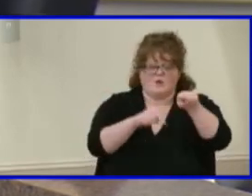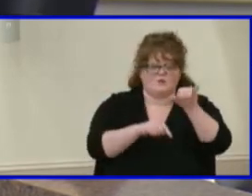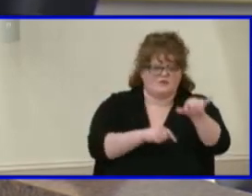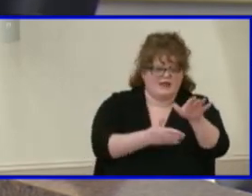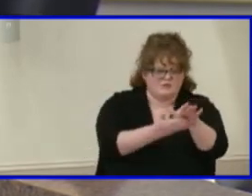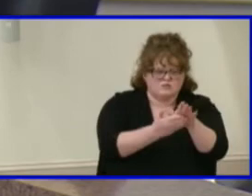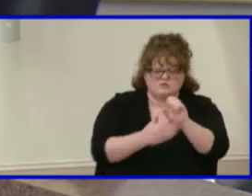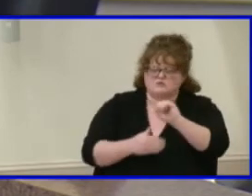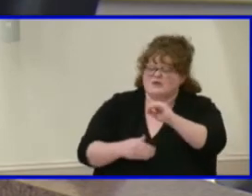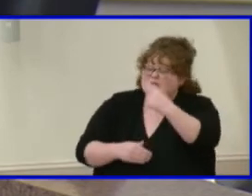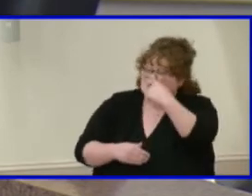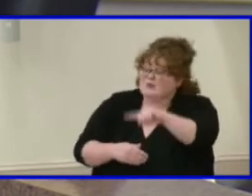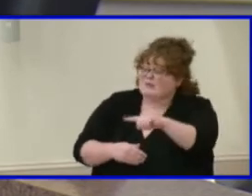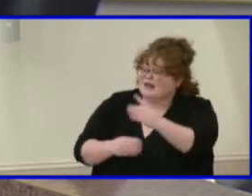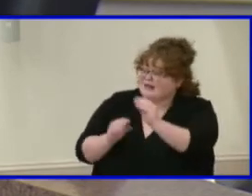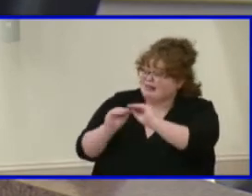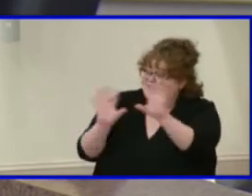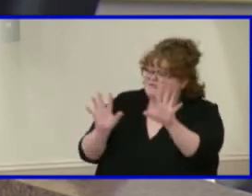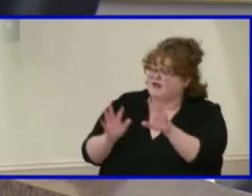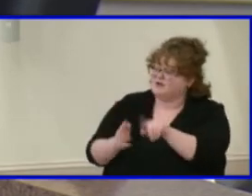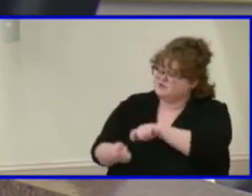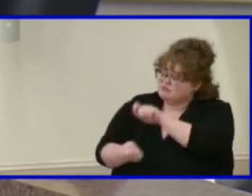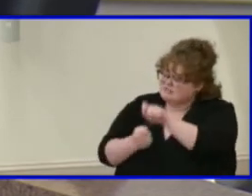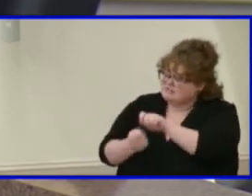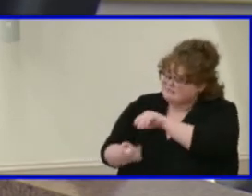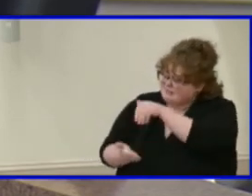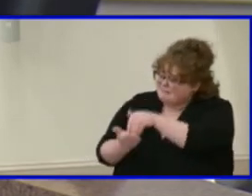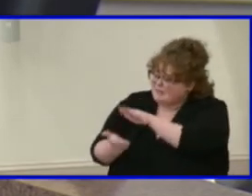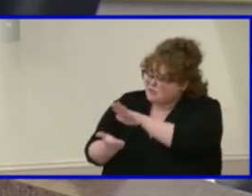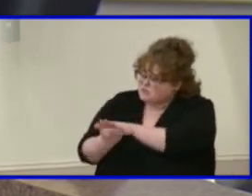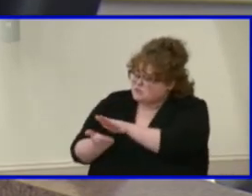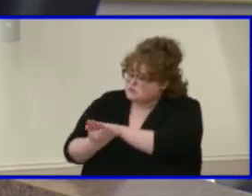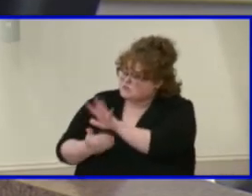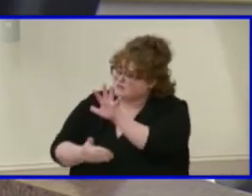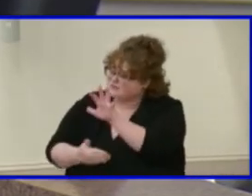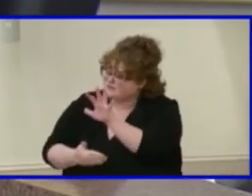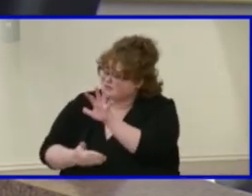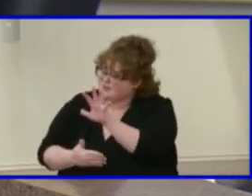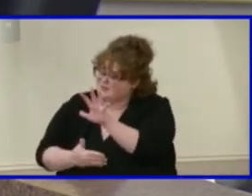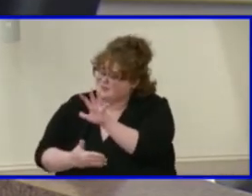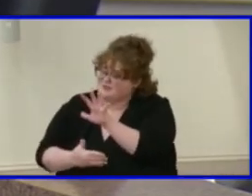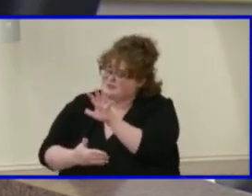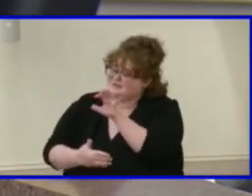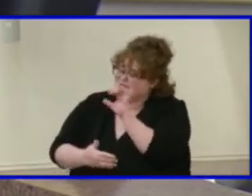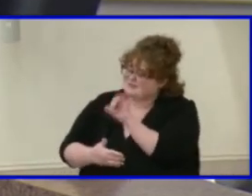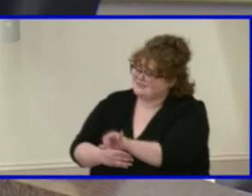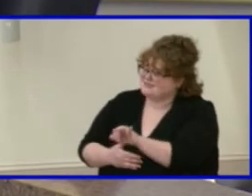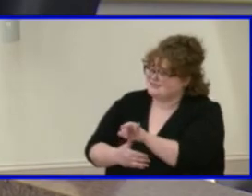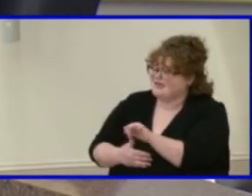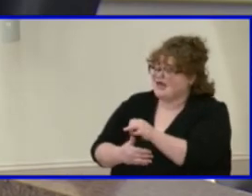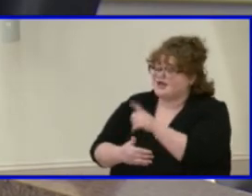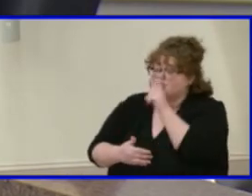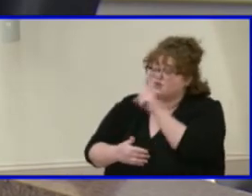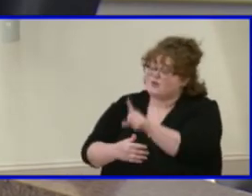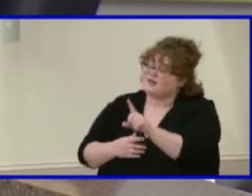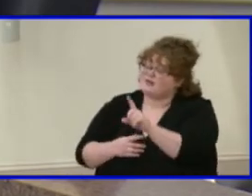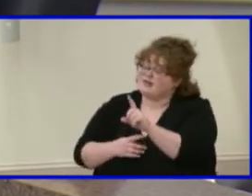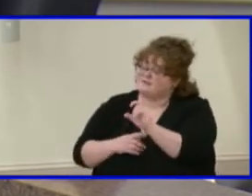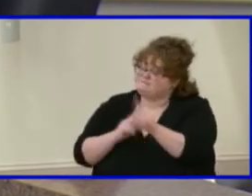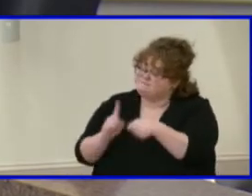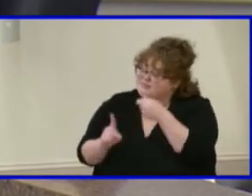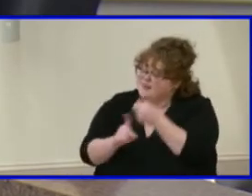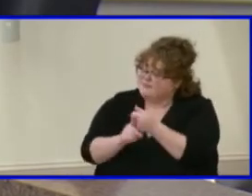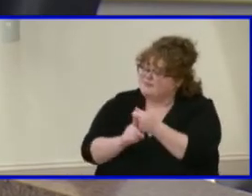help me understand do specific middle school programs and participation in those, do those factor in, is that part of the weight of that rigor score